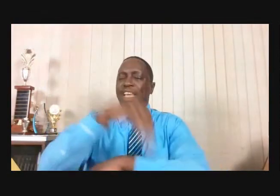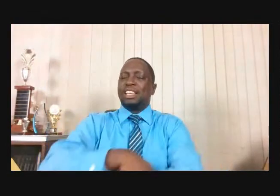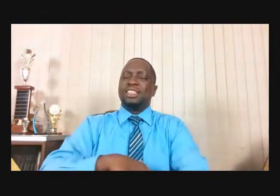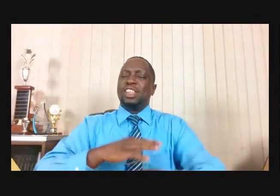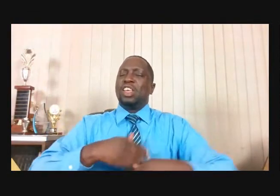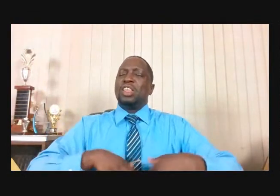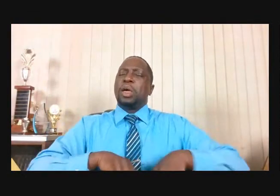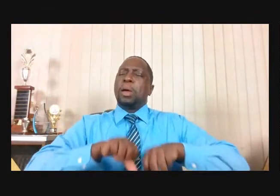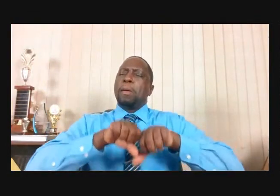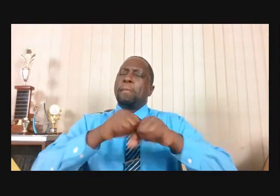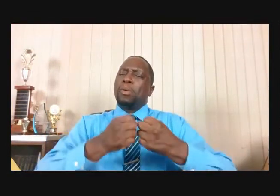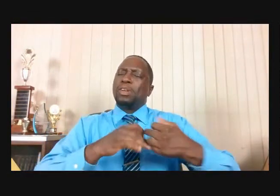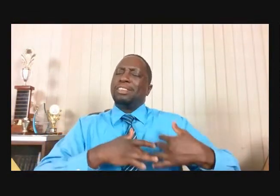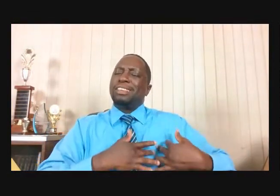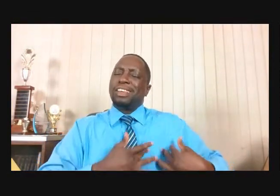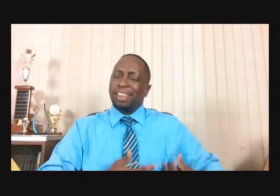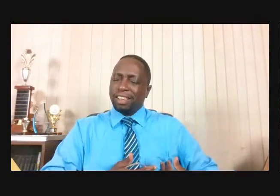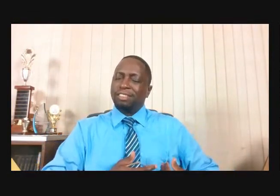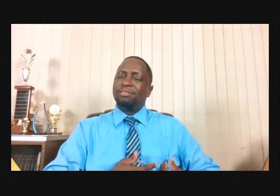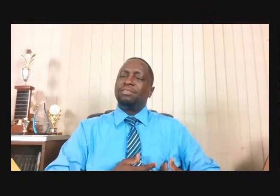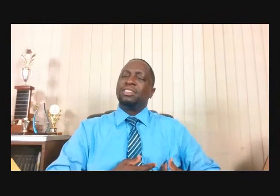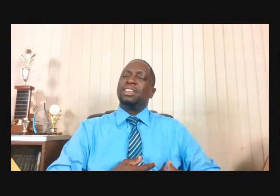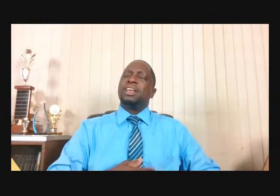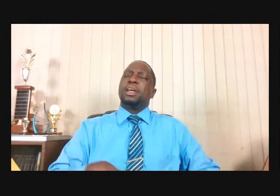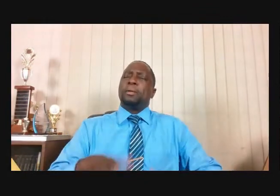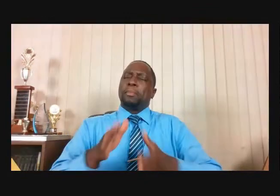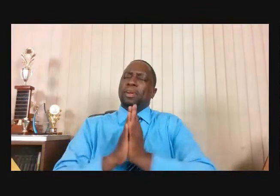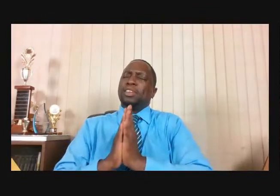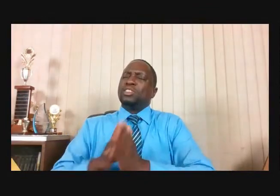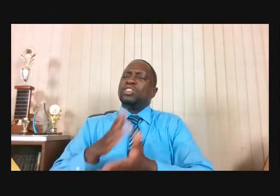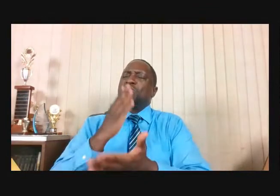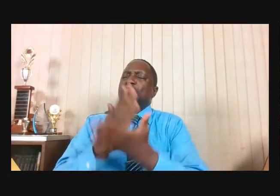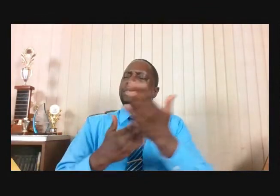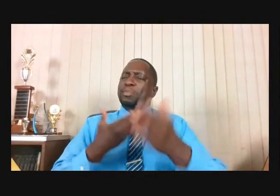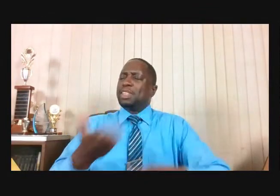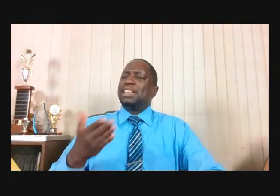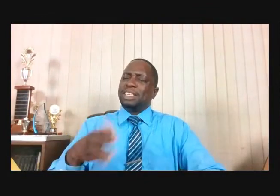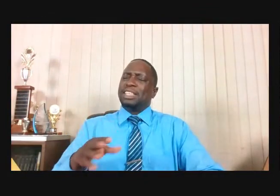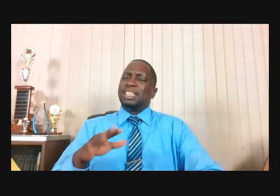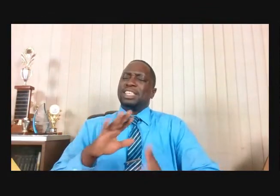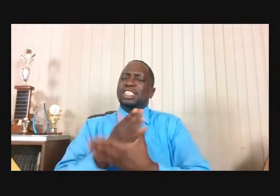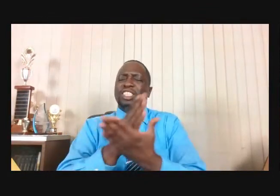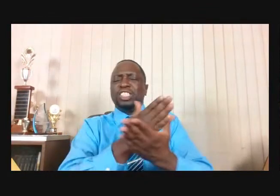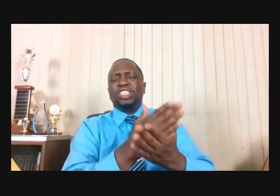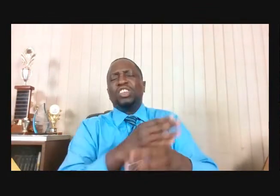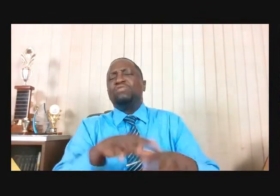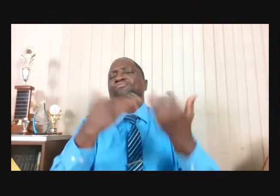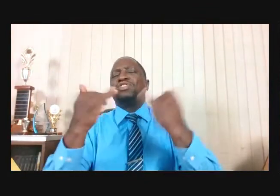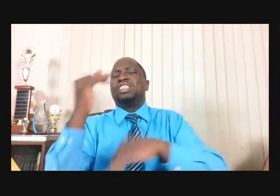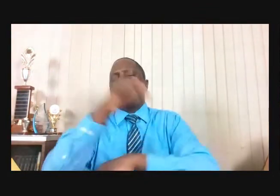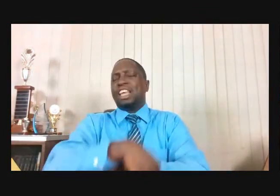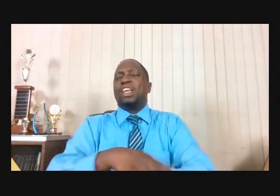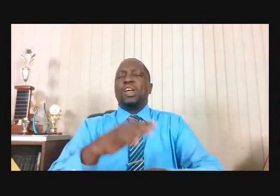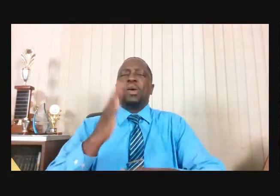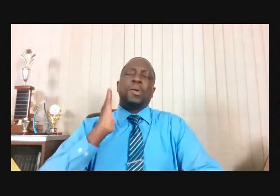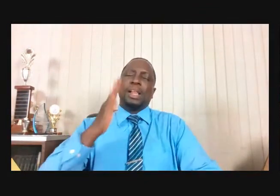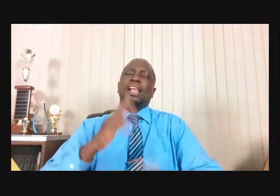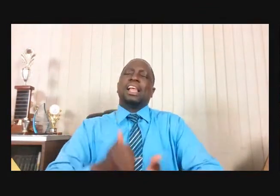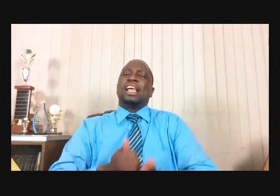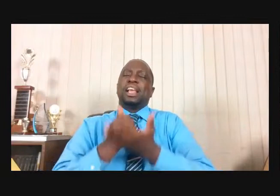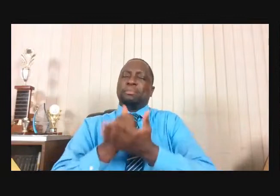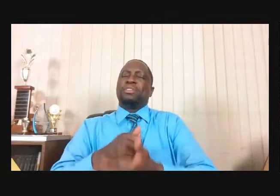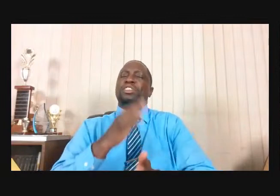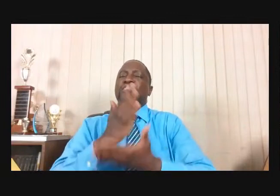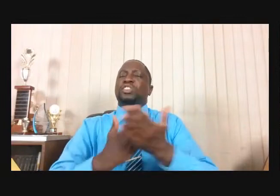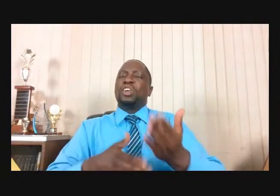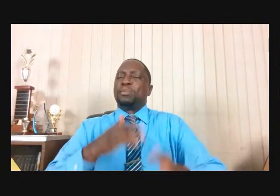I pray that something that has been said will encourage individuals to get help out there, but also help